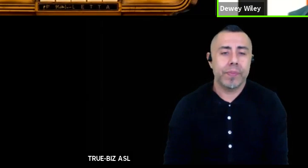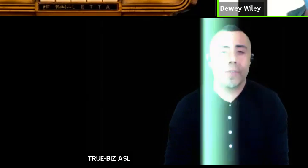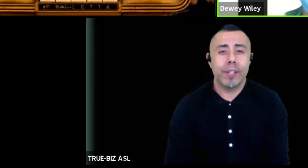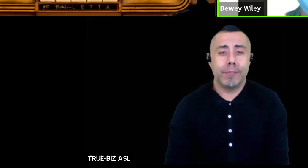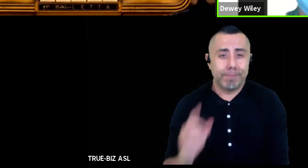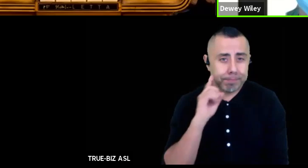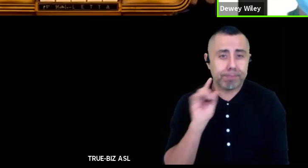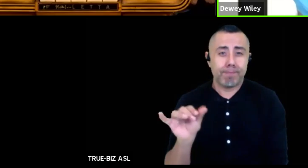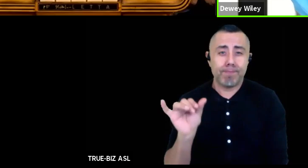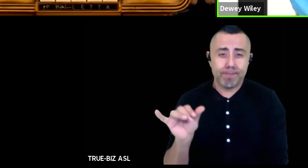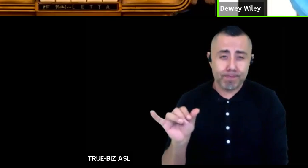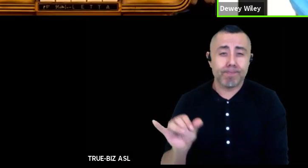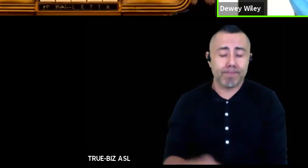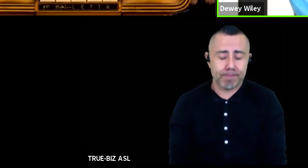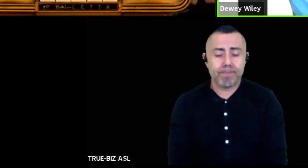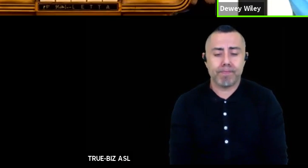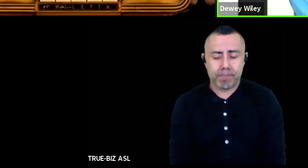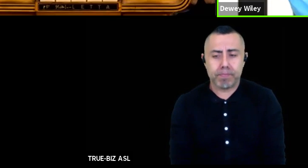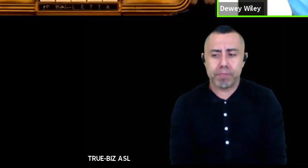lights fade